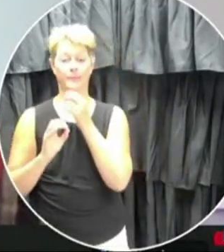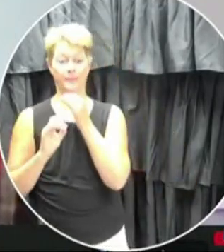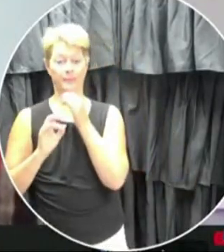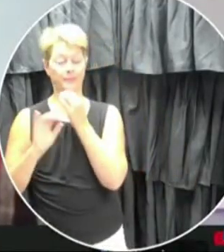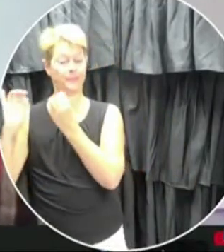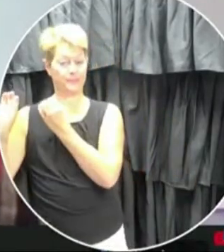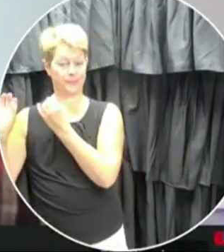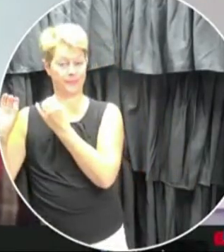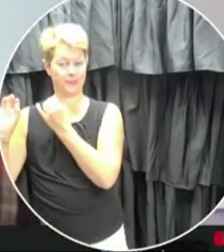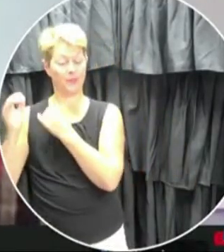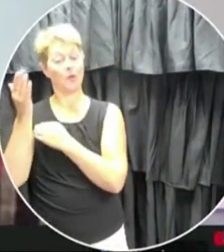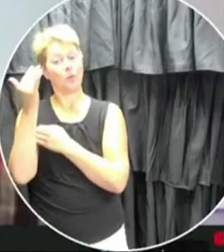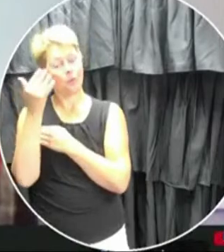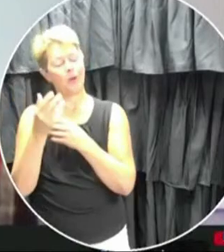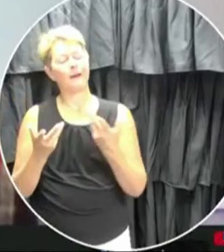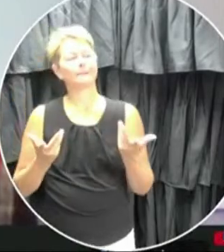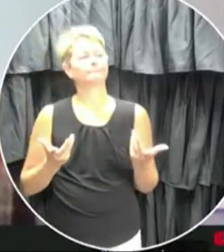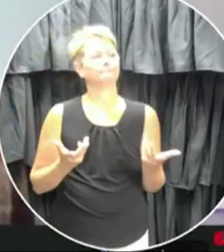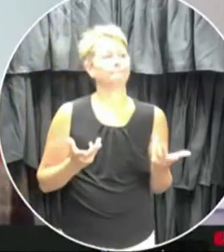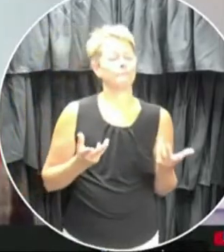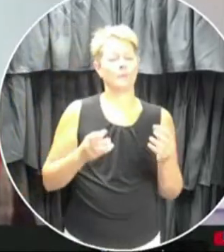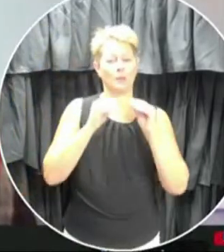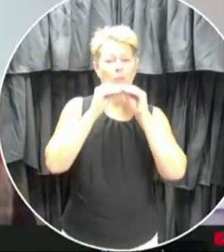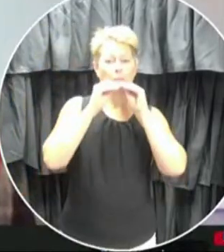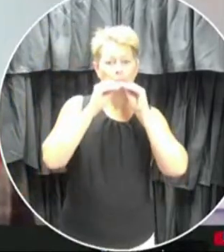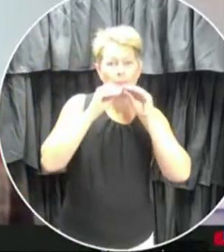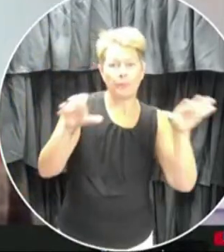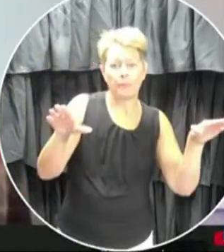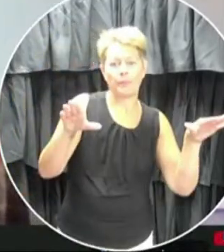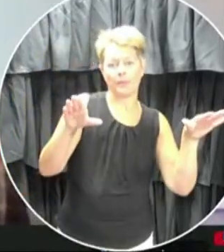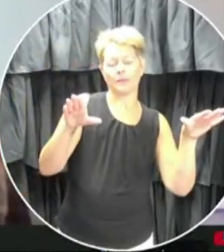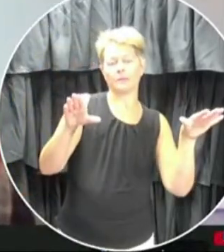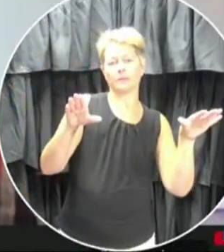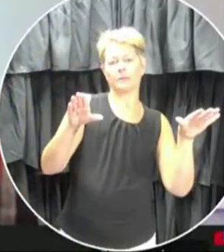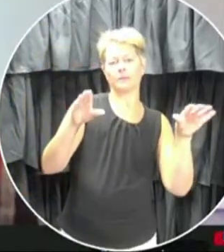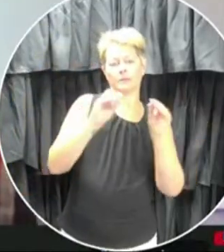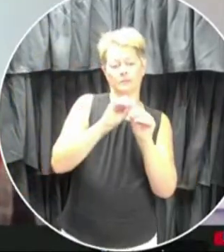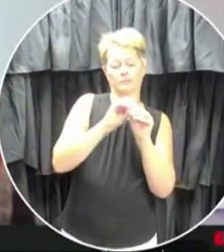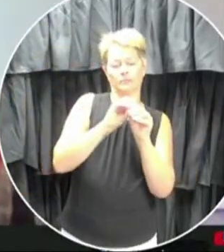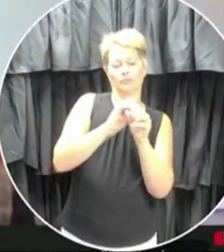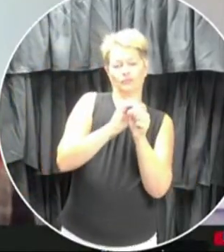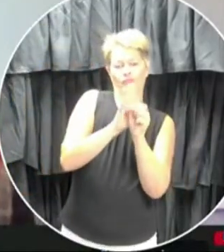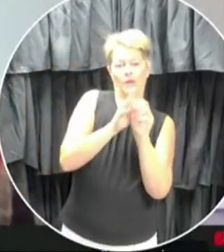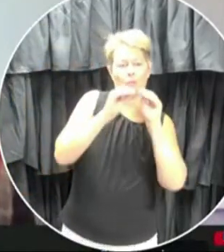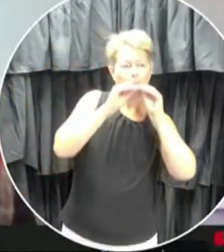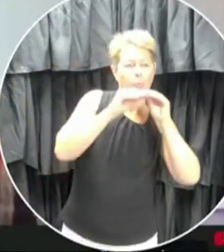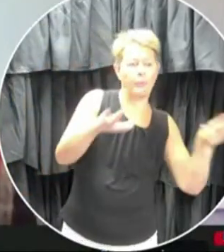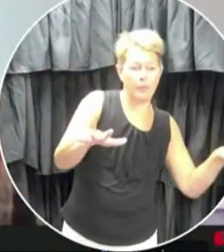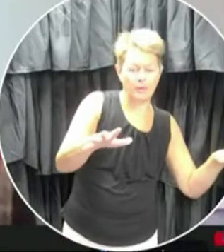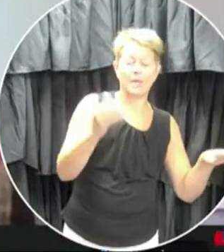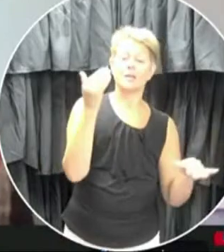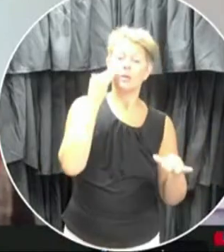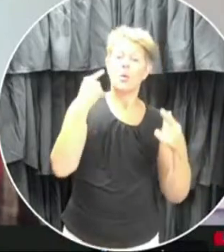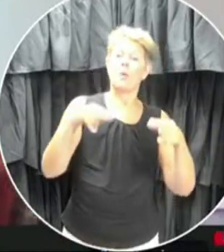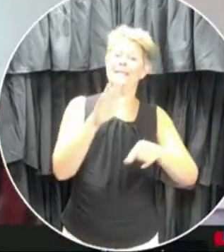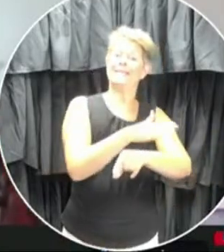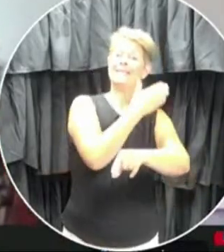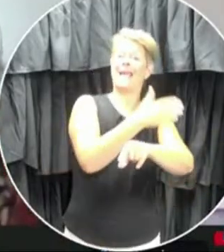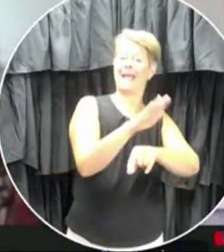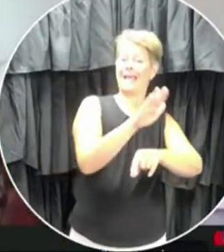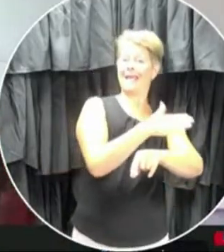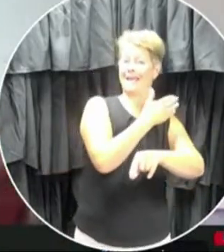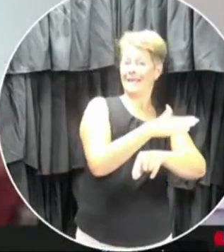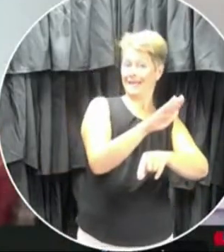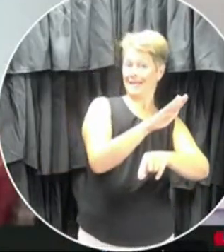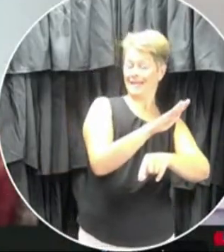risk of, uh, of spread of, uh, virus right through droplets. So we know that when we sing, when we,